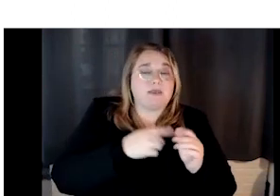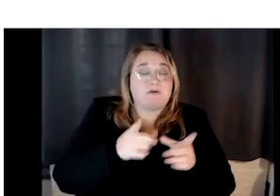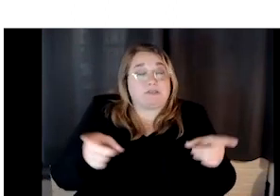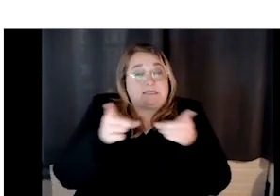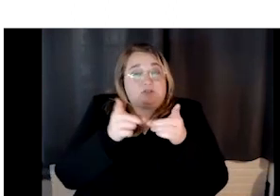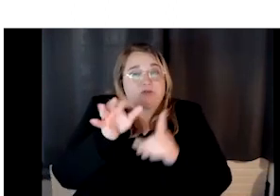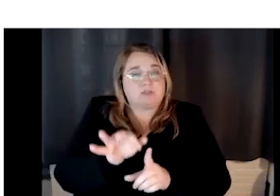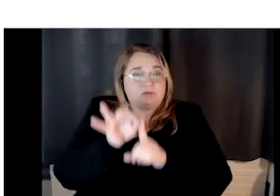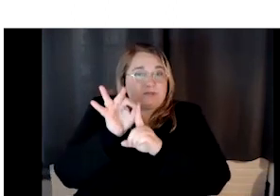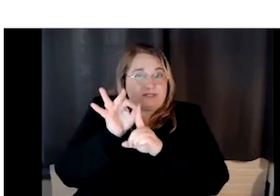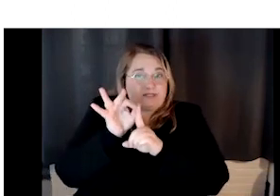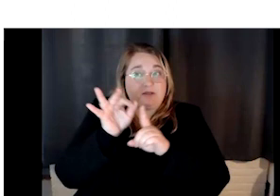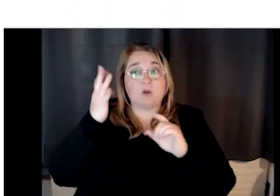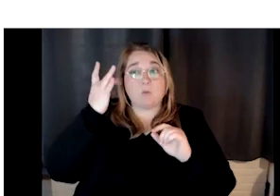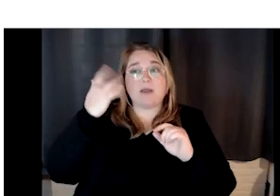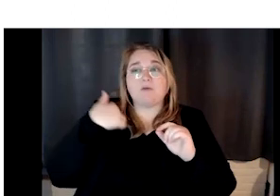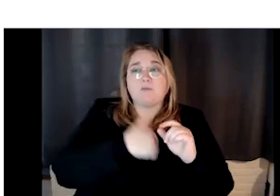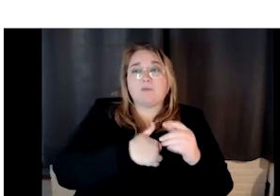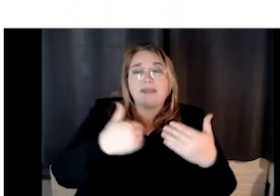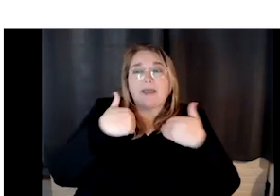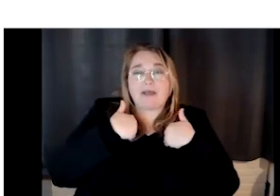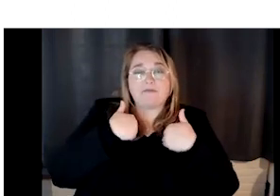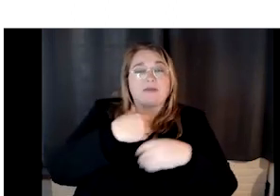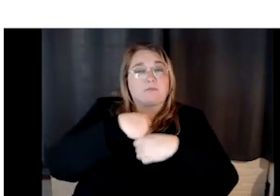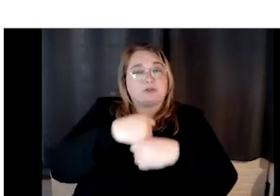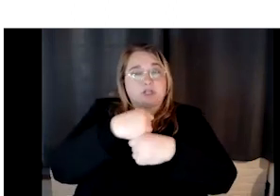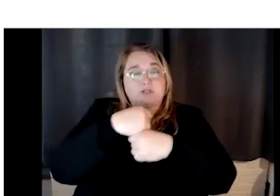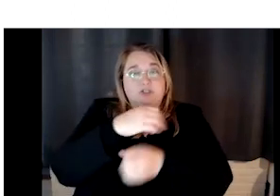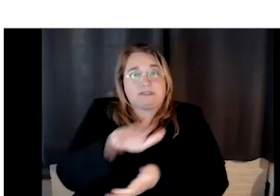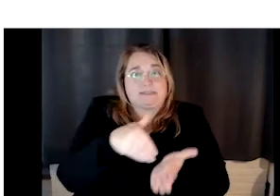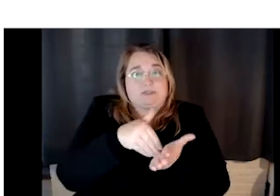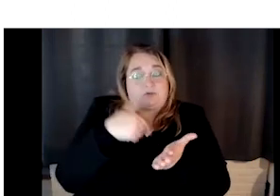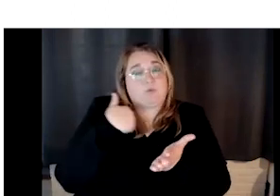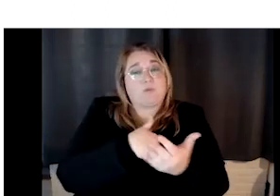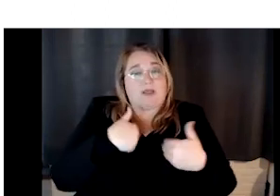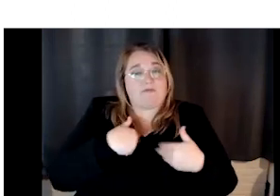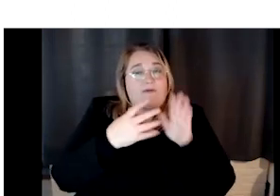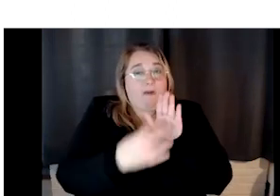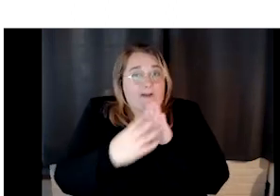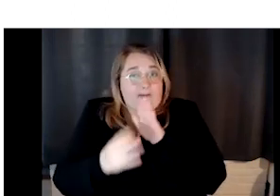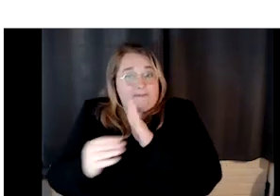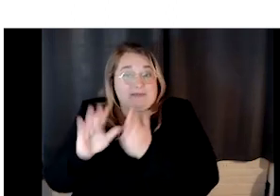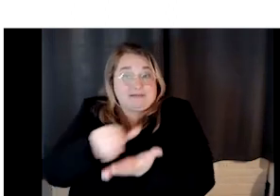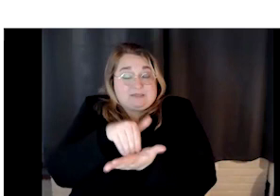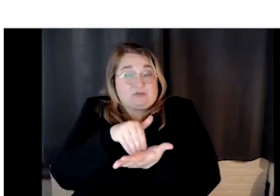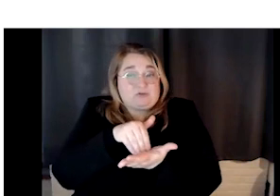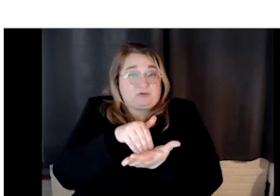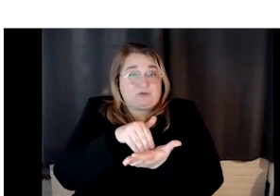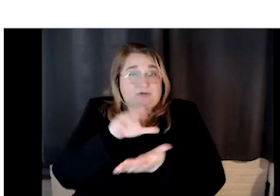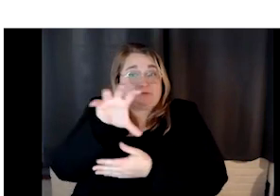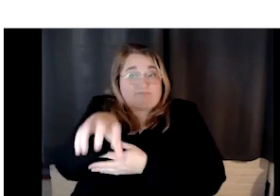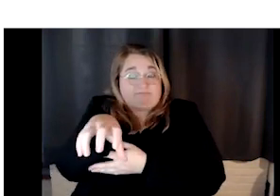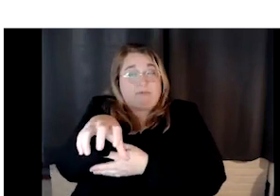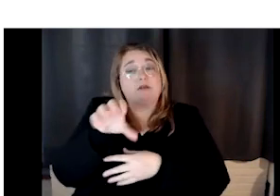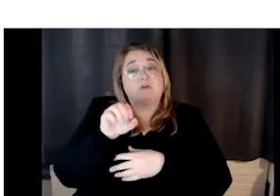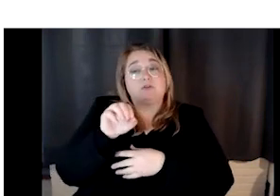production center. We have a copy center. And so we can, um, send anything out